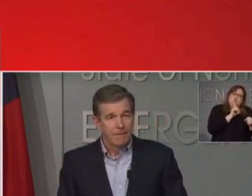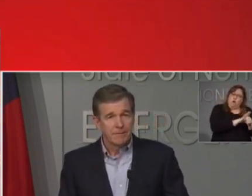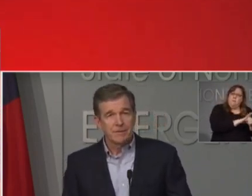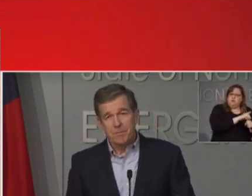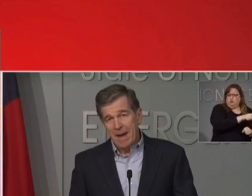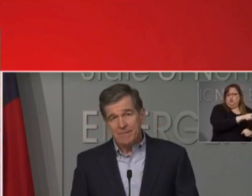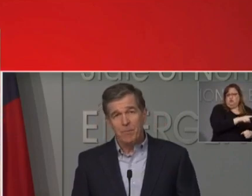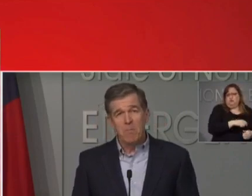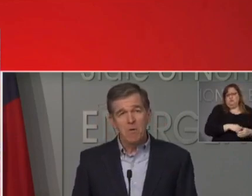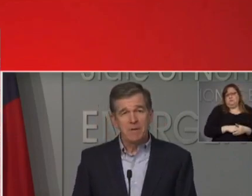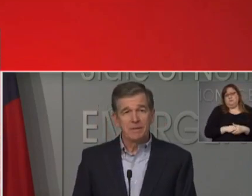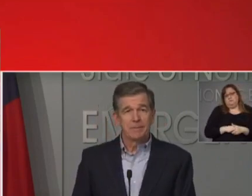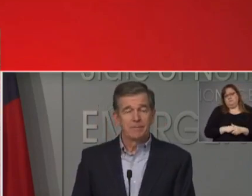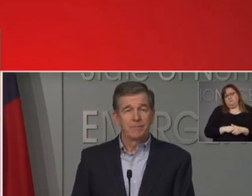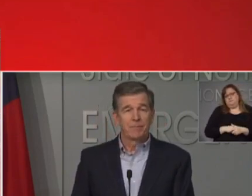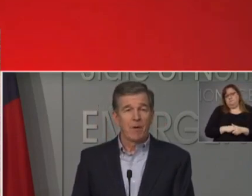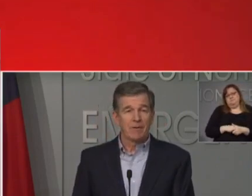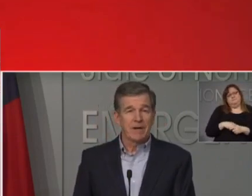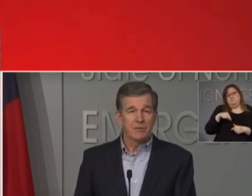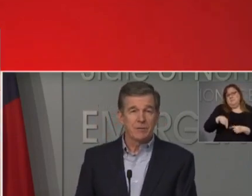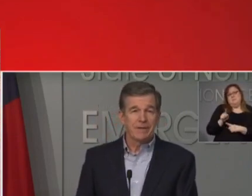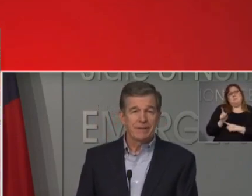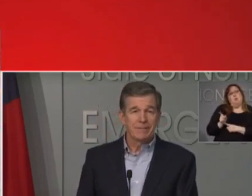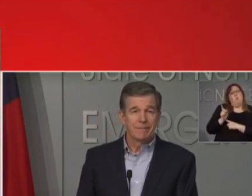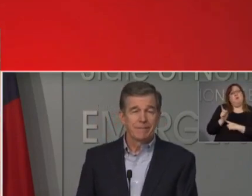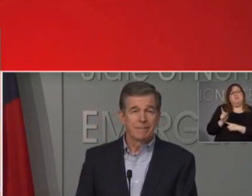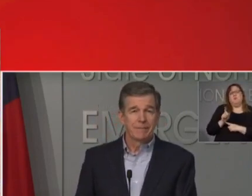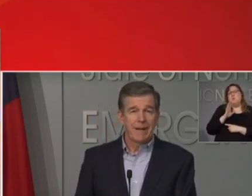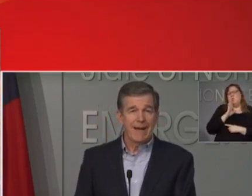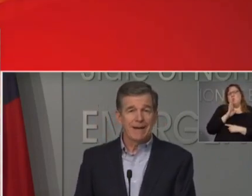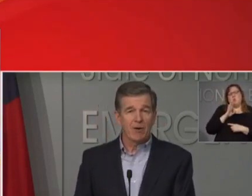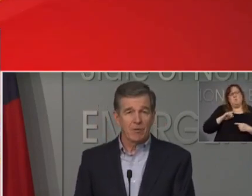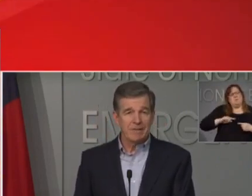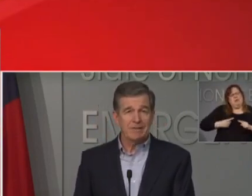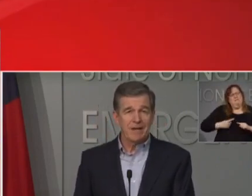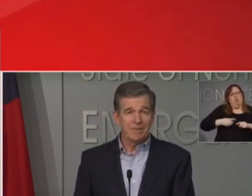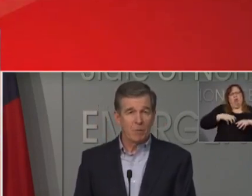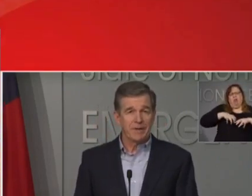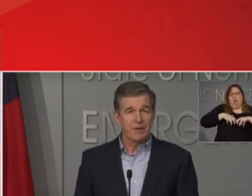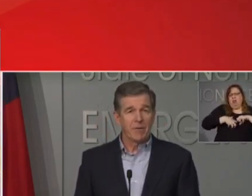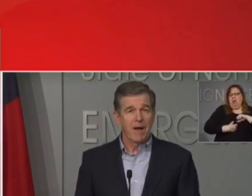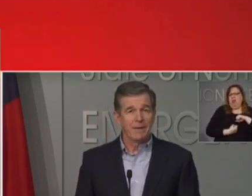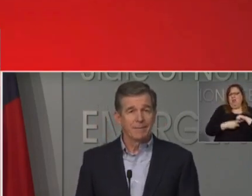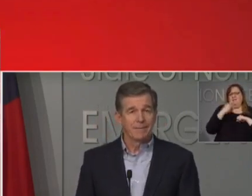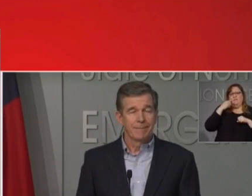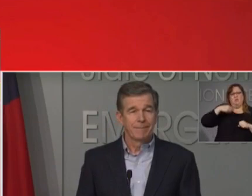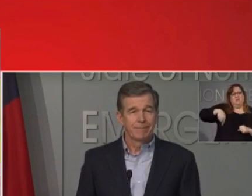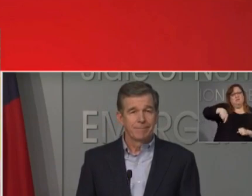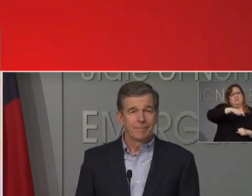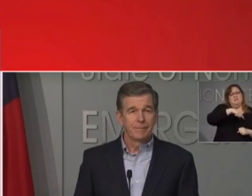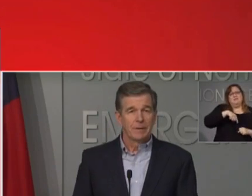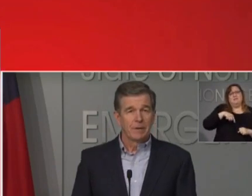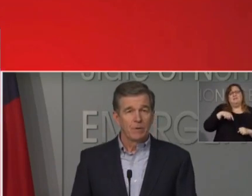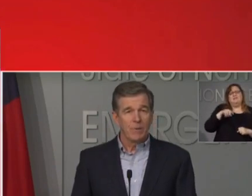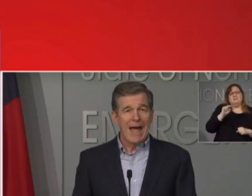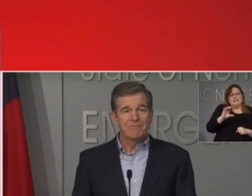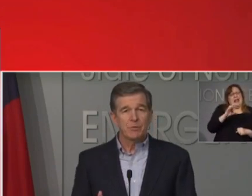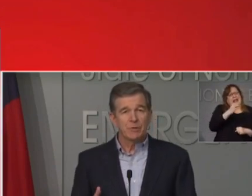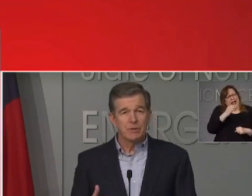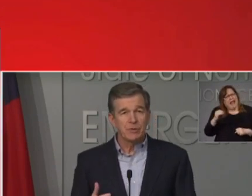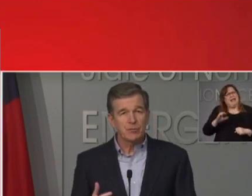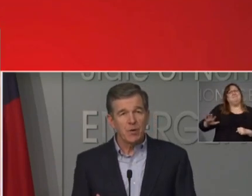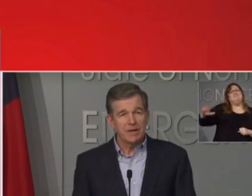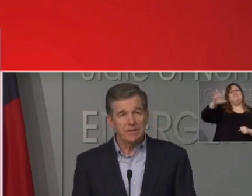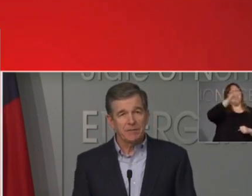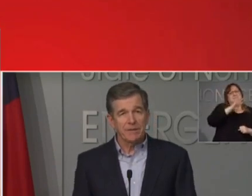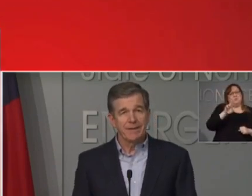This is a painful moment for our country and our great state of North Carolina. We have